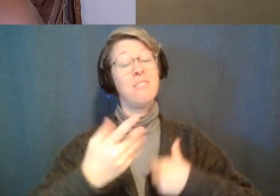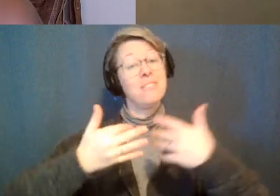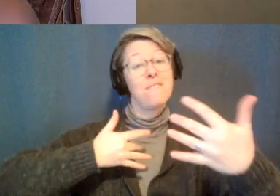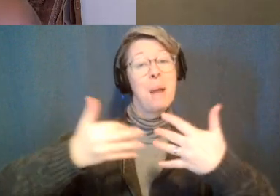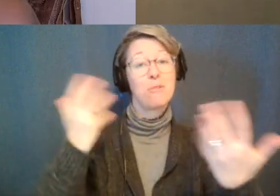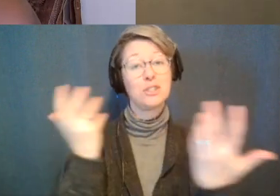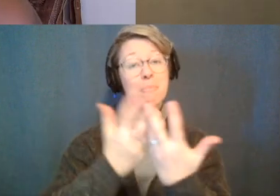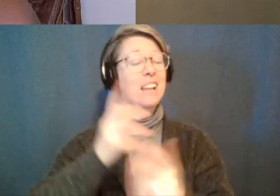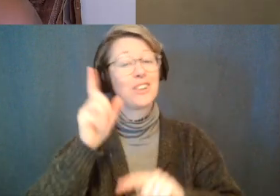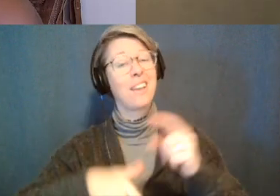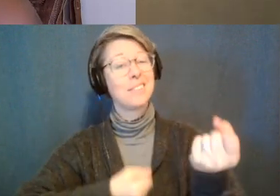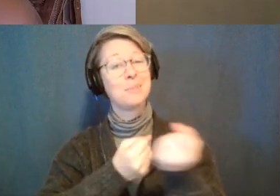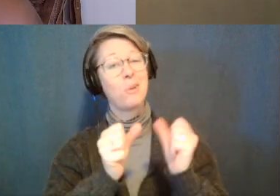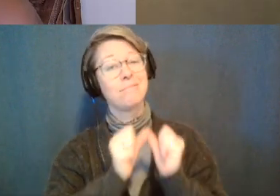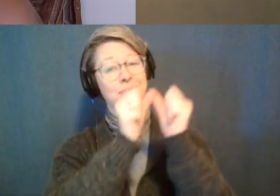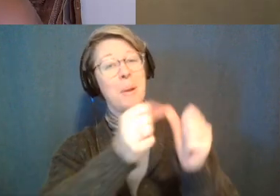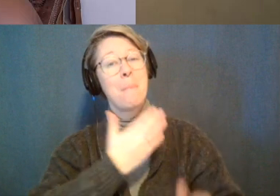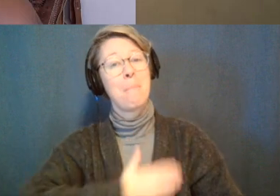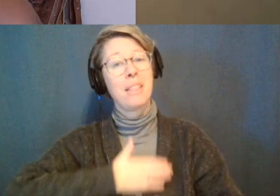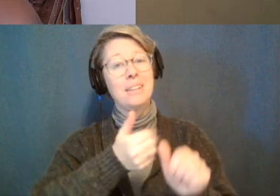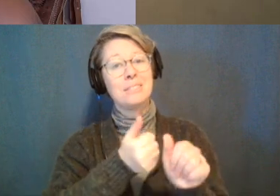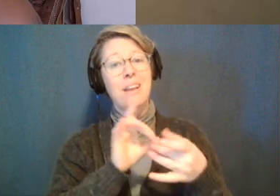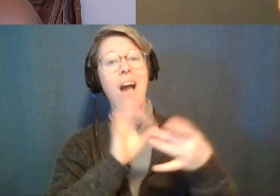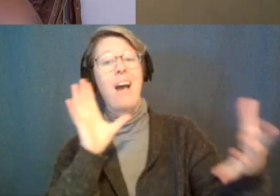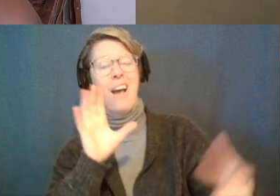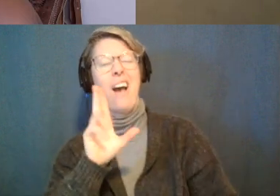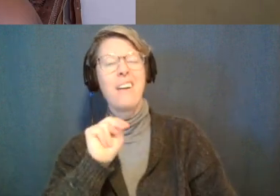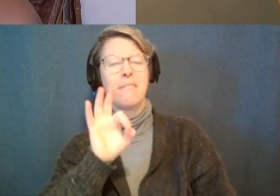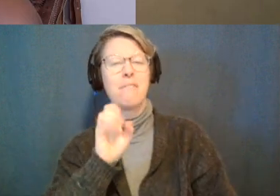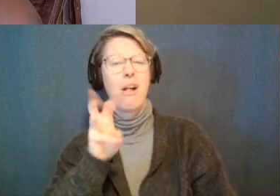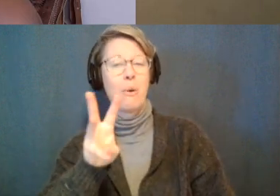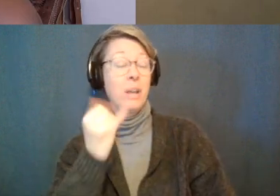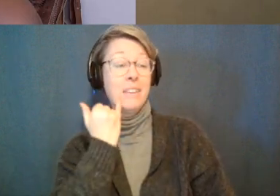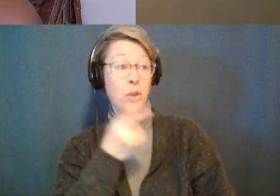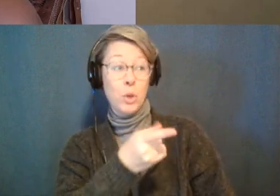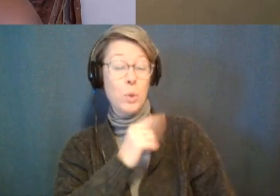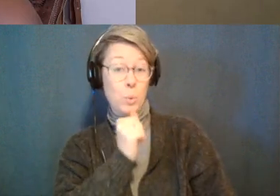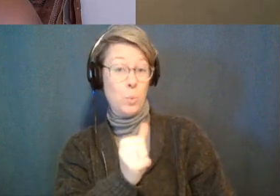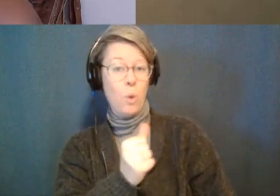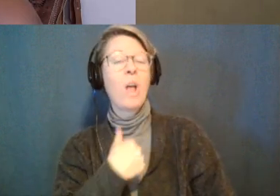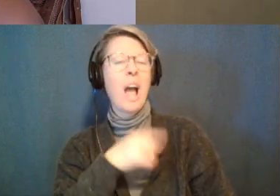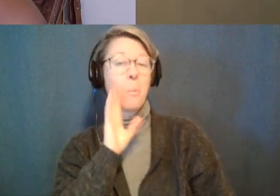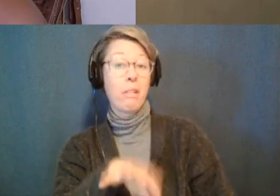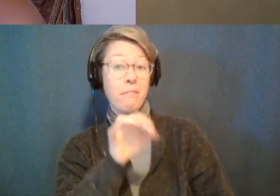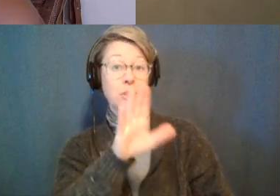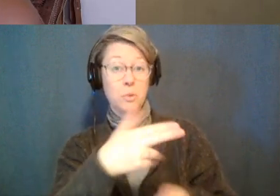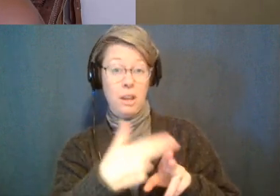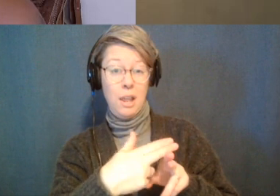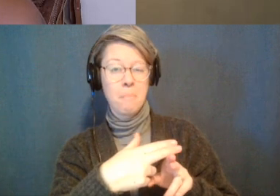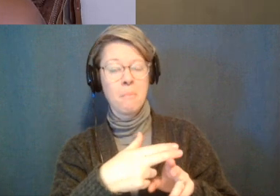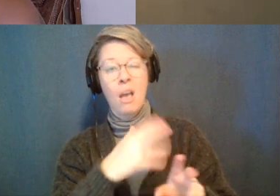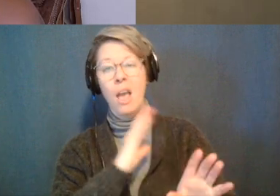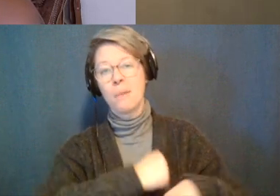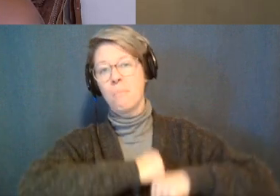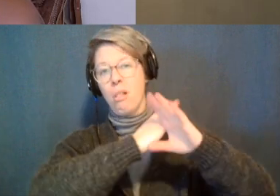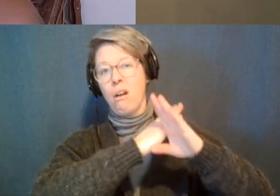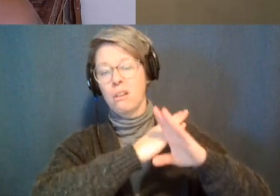supporting you on your journey so please unfollow me and if you don't want to unfollow me then i'll find you on instagram and block you because i'm not interested in connecting